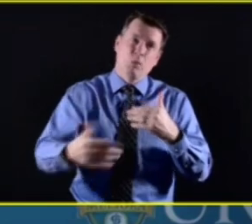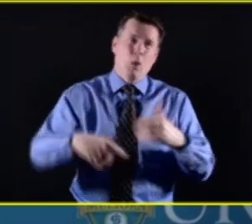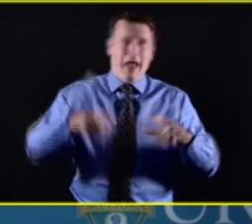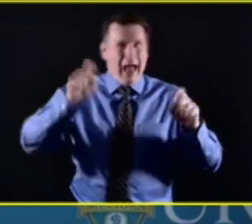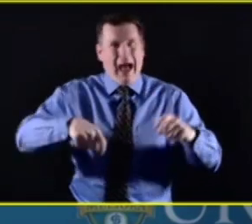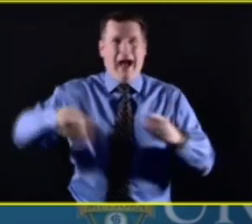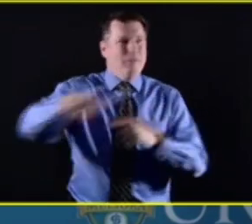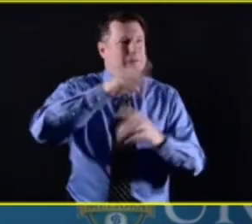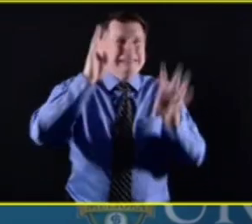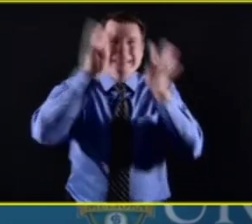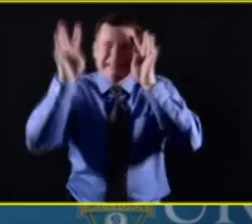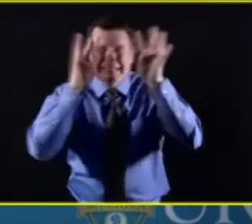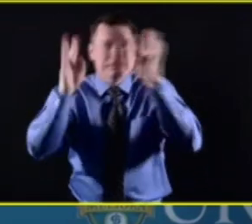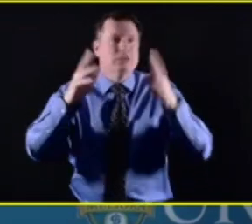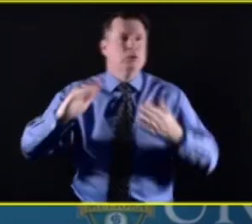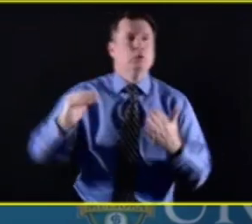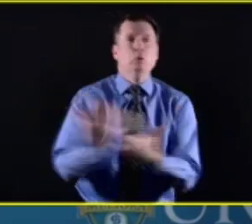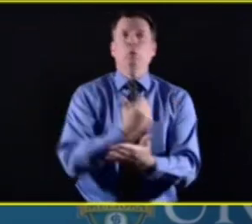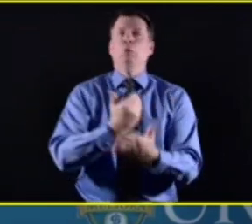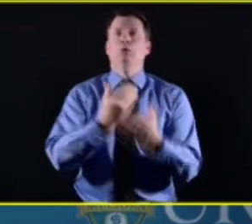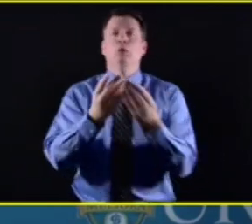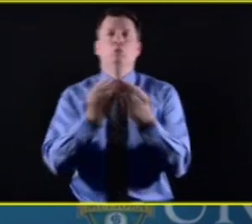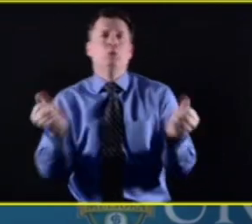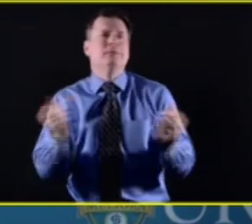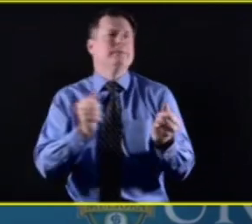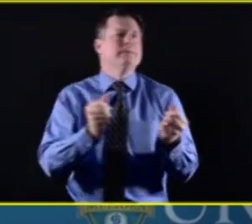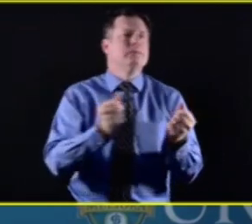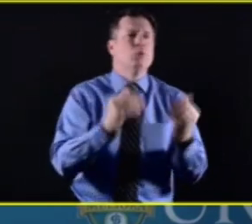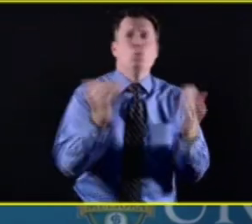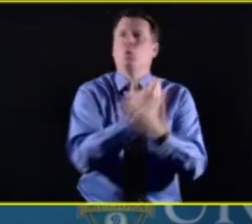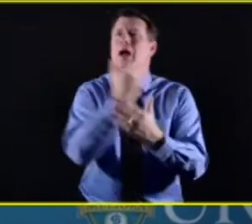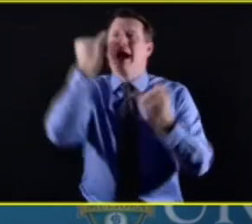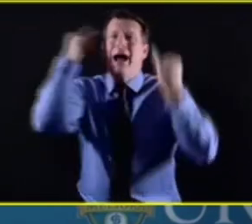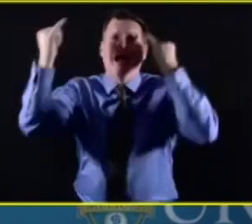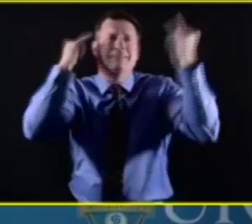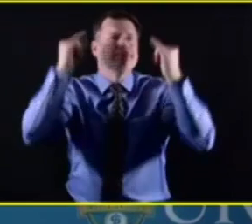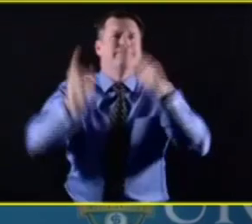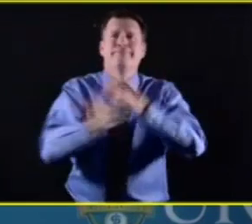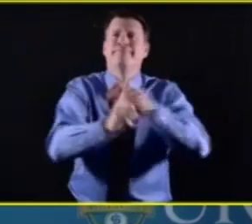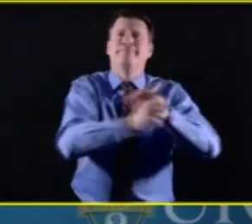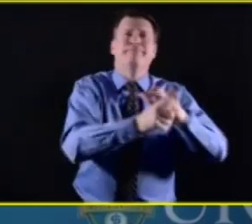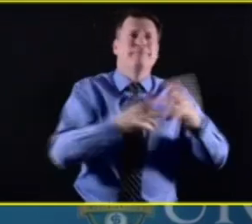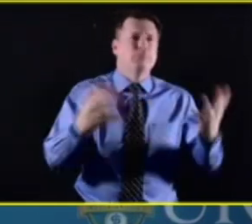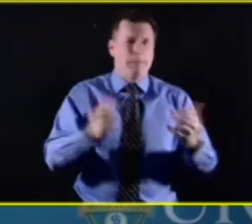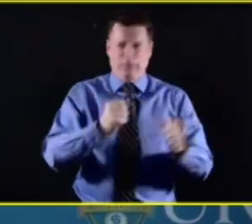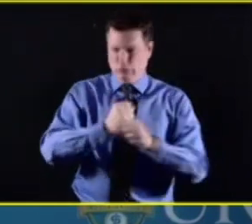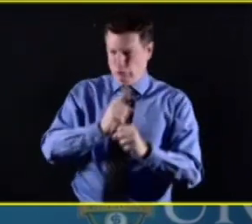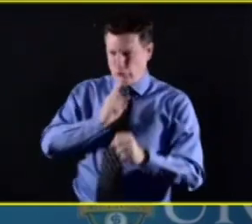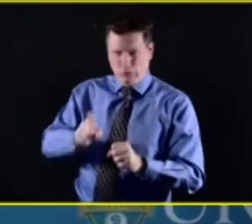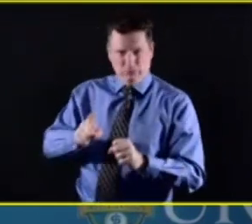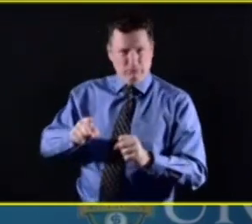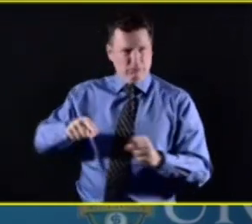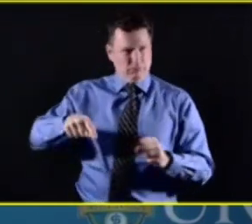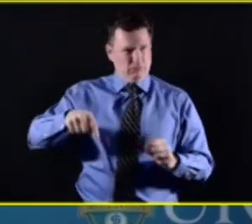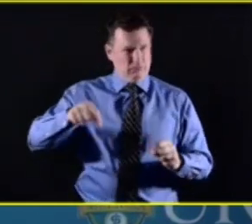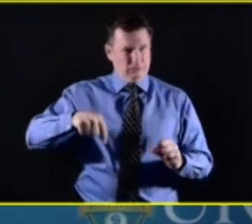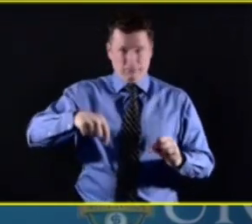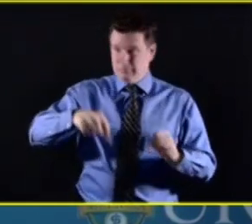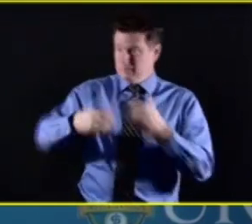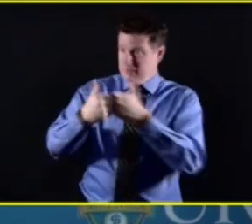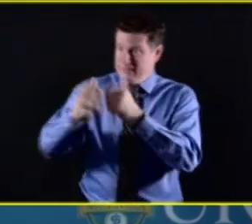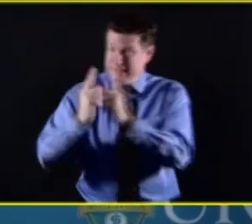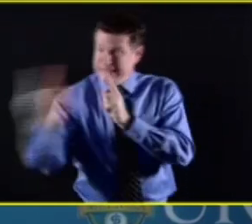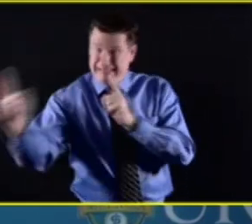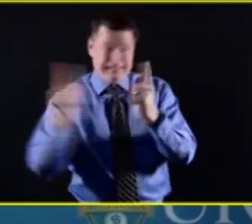how to, um, assure that under circumstances like we're living in now with COVID